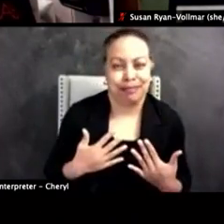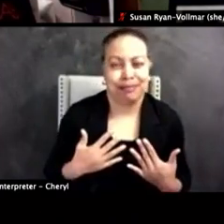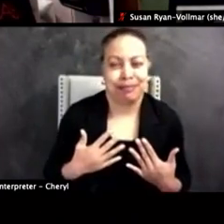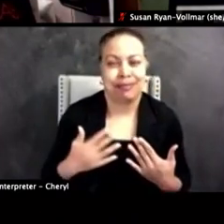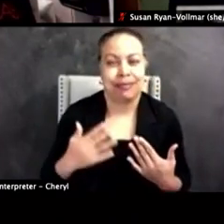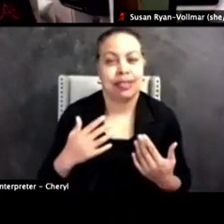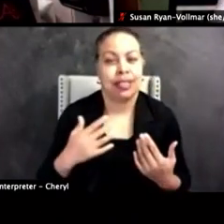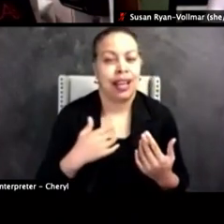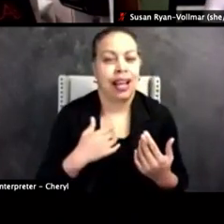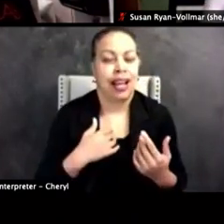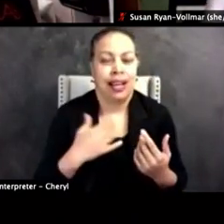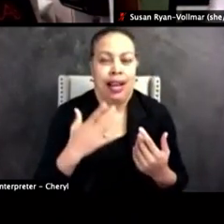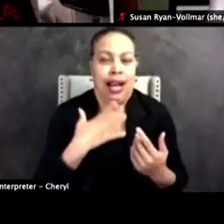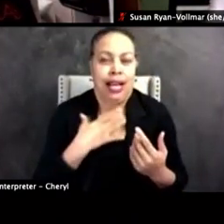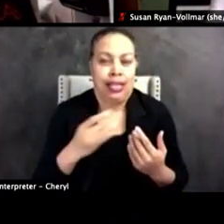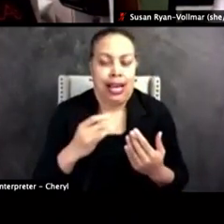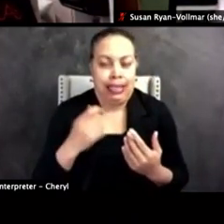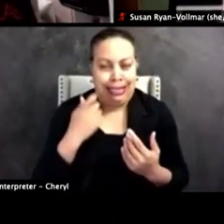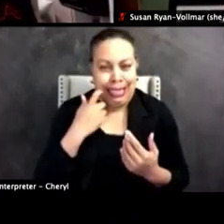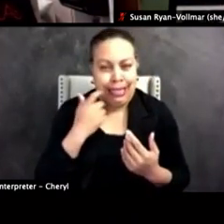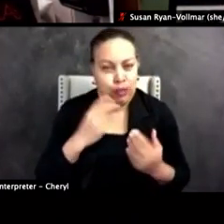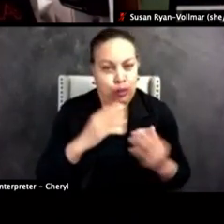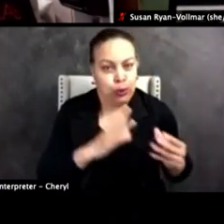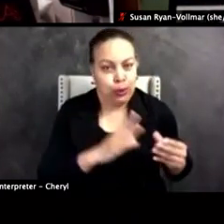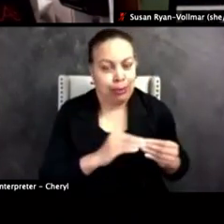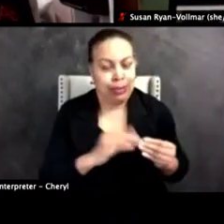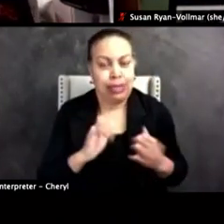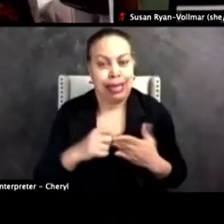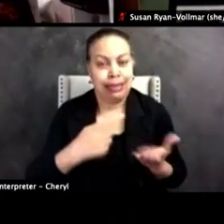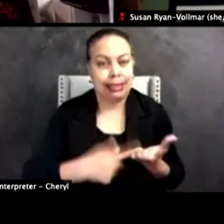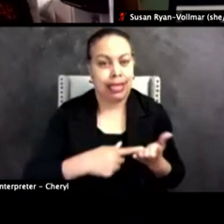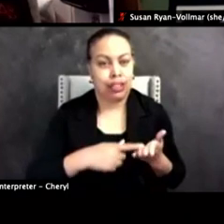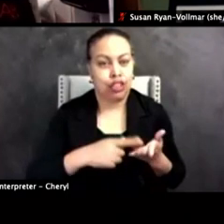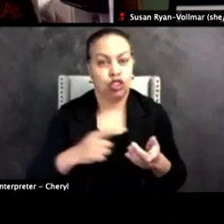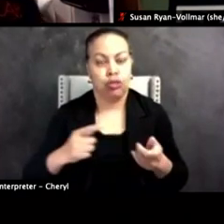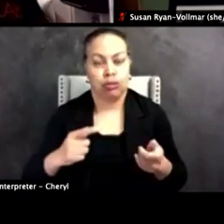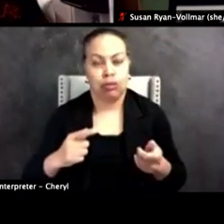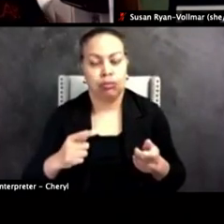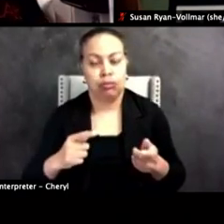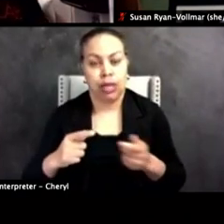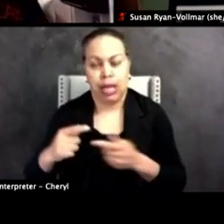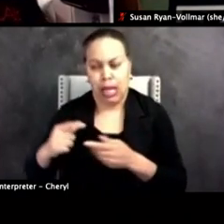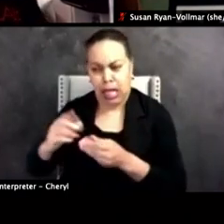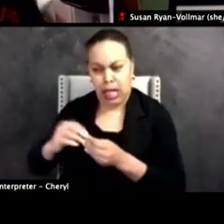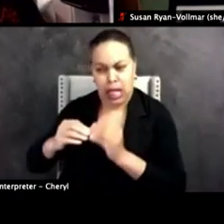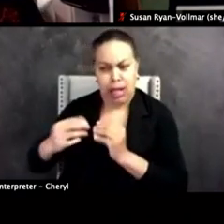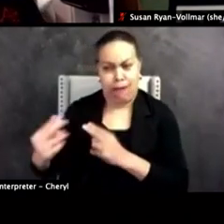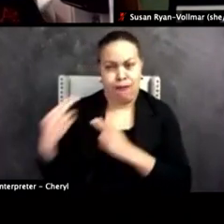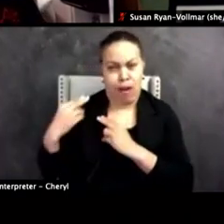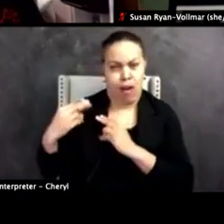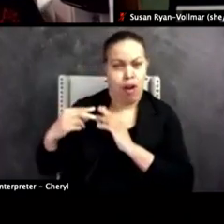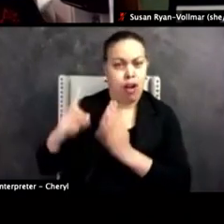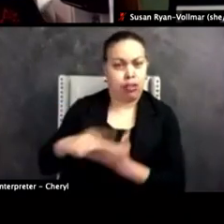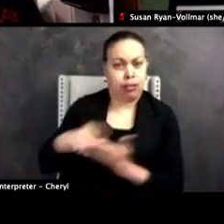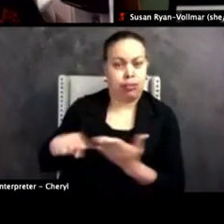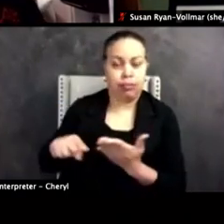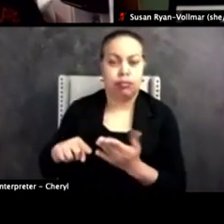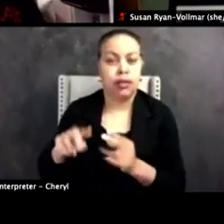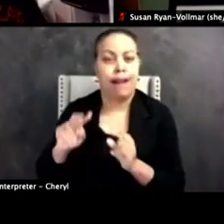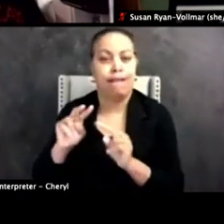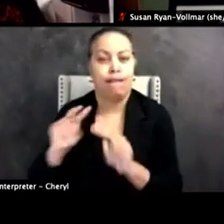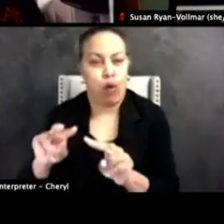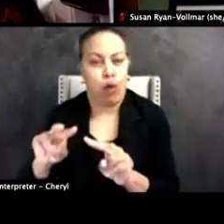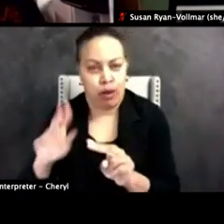last few comments, the conversation has turned forward to the future. There is no undo in real life.